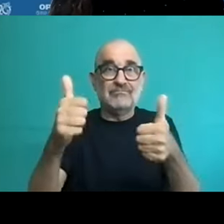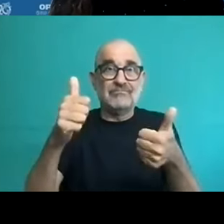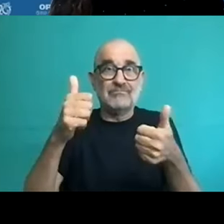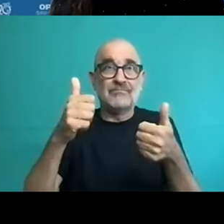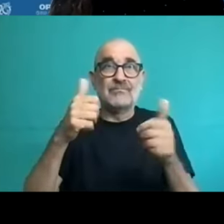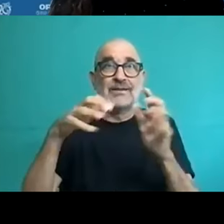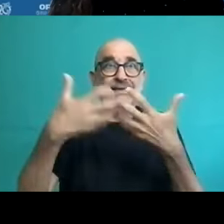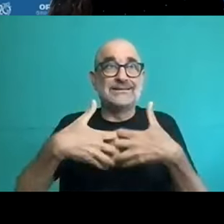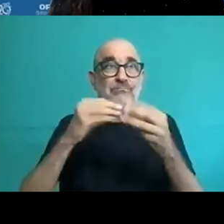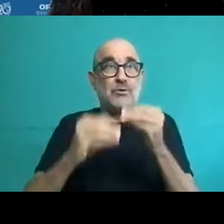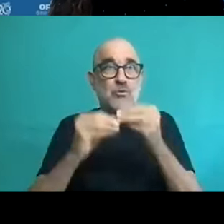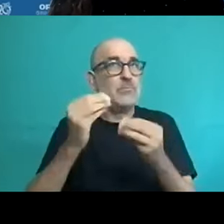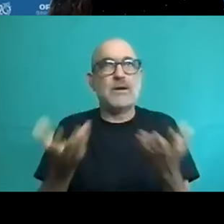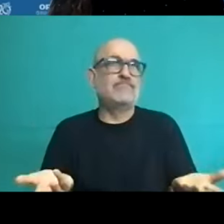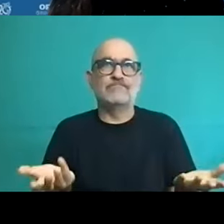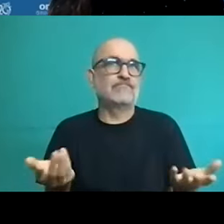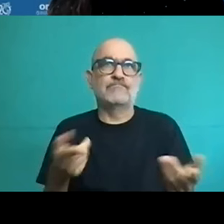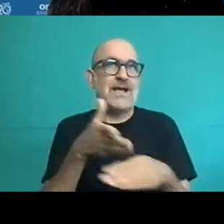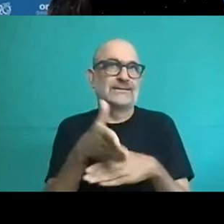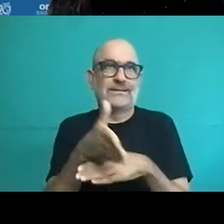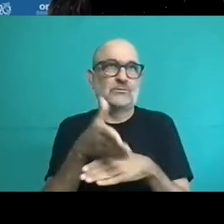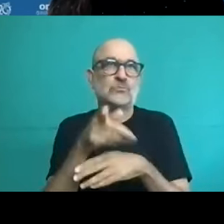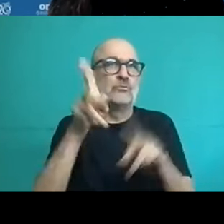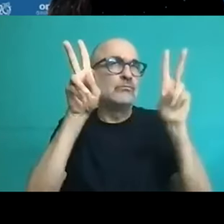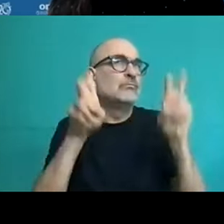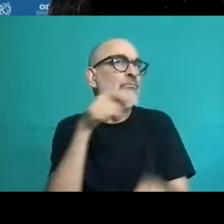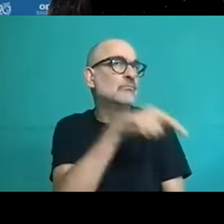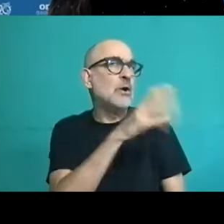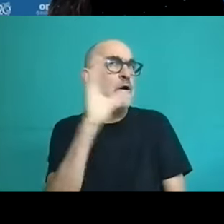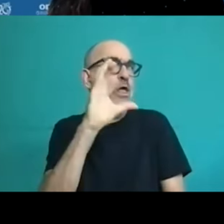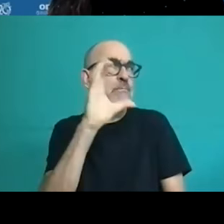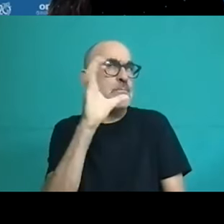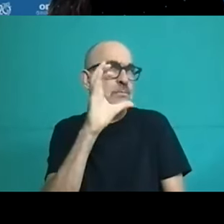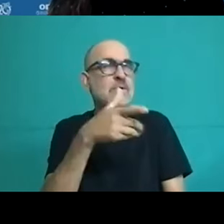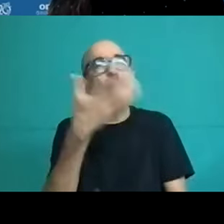Of course, they face issues because of the large